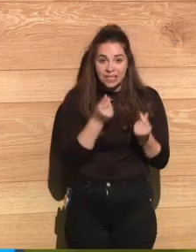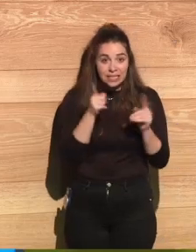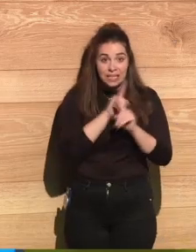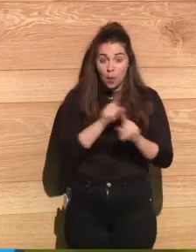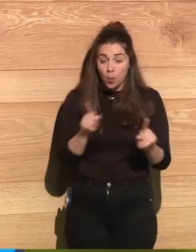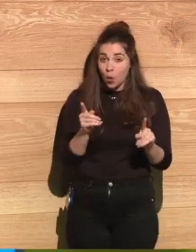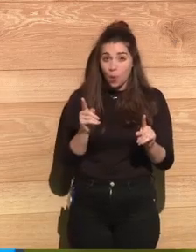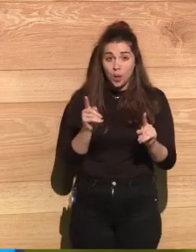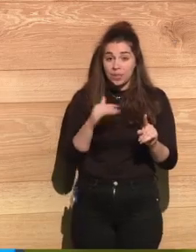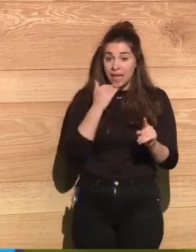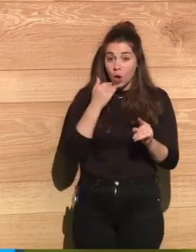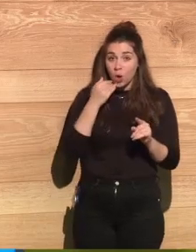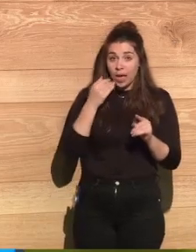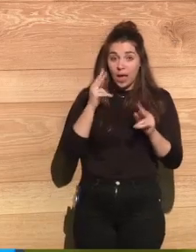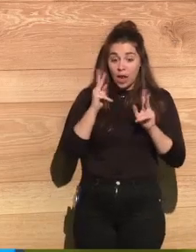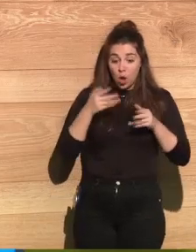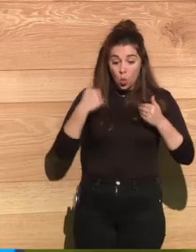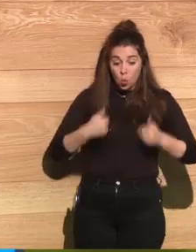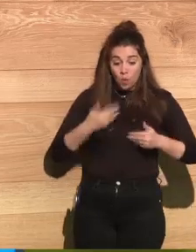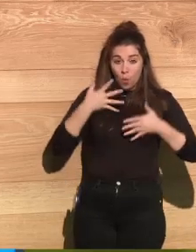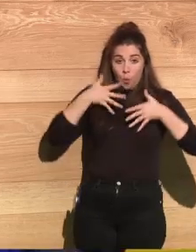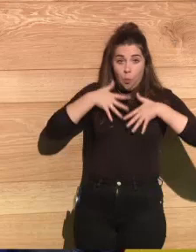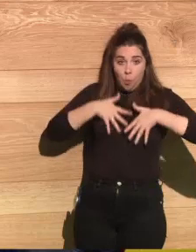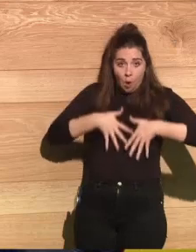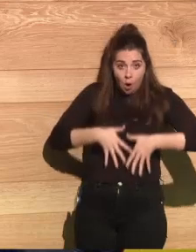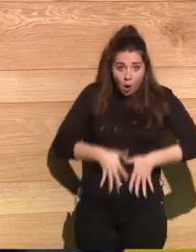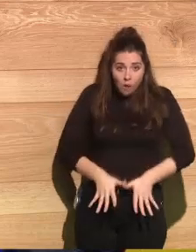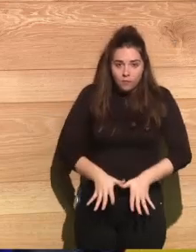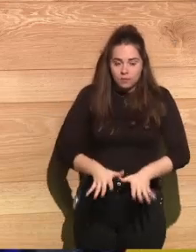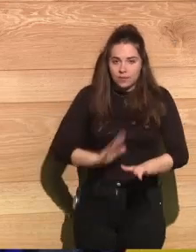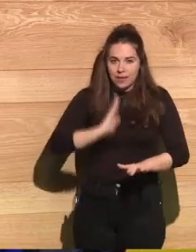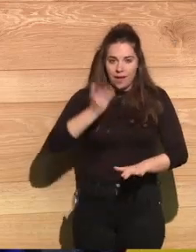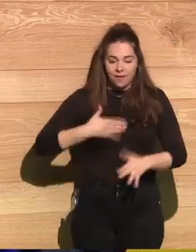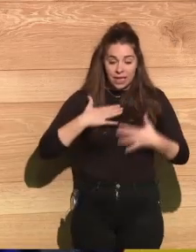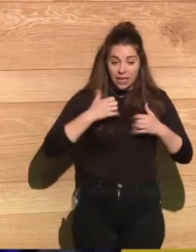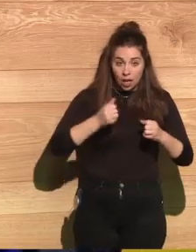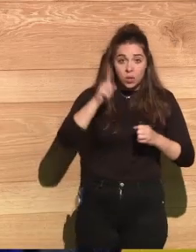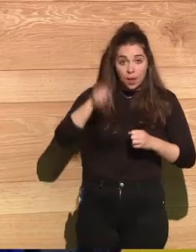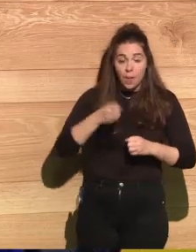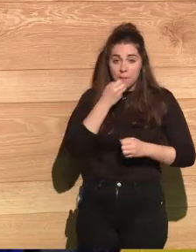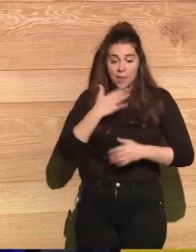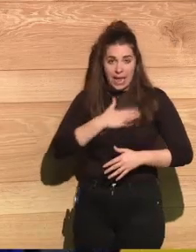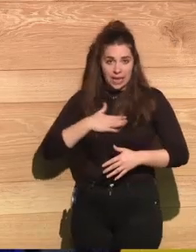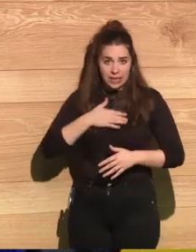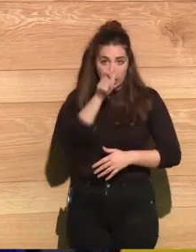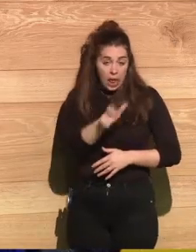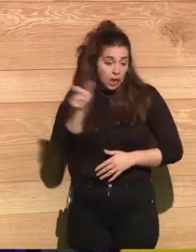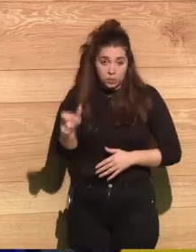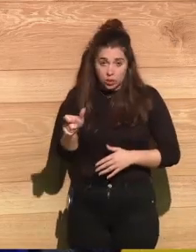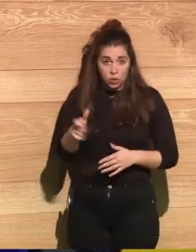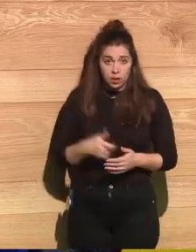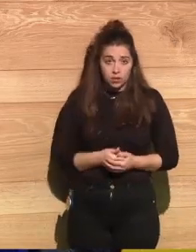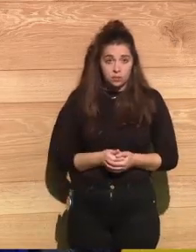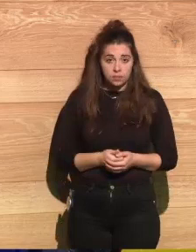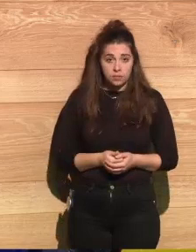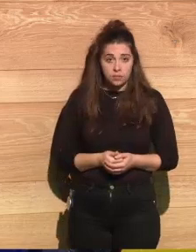the well-being, the health of human beings. And that works in a